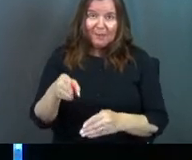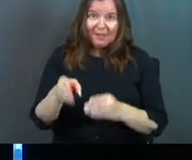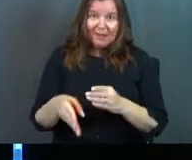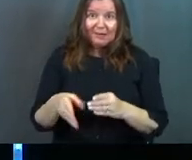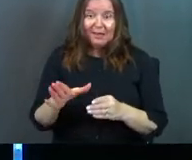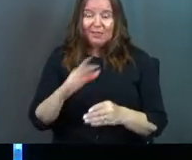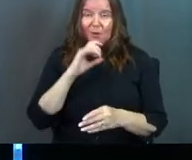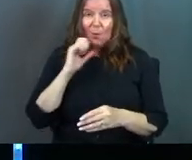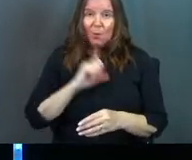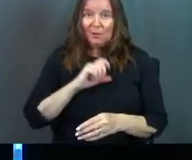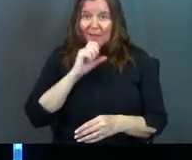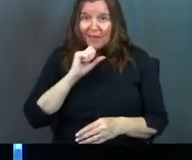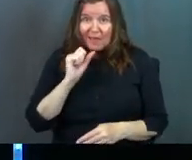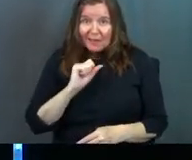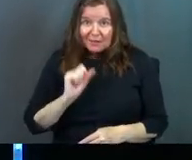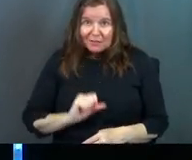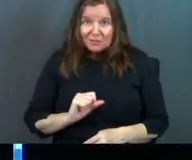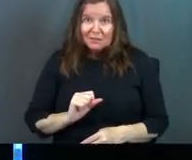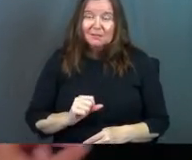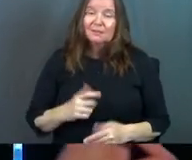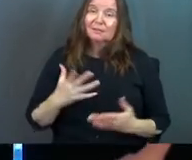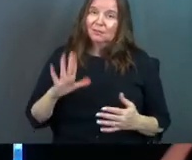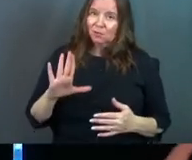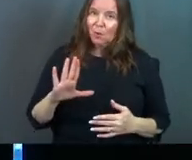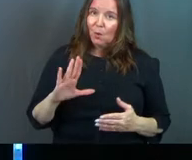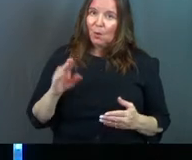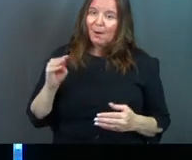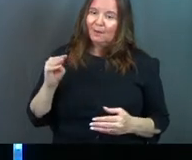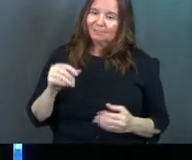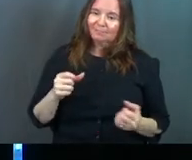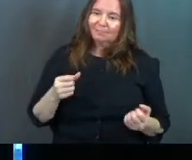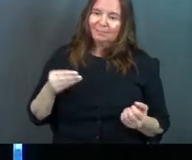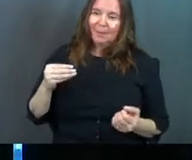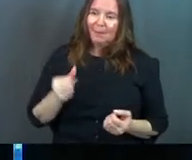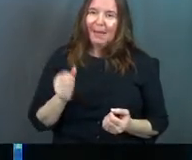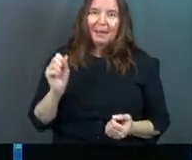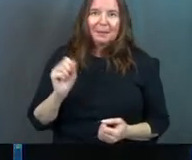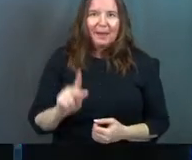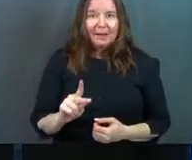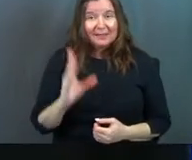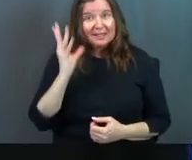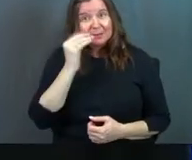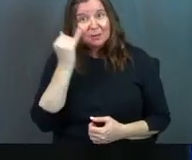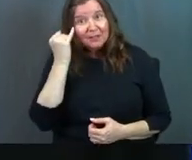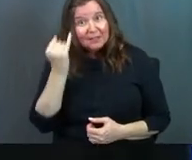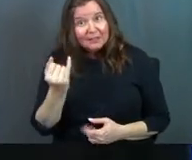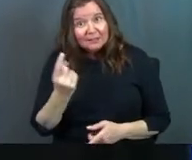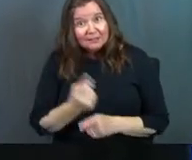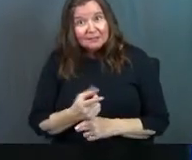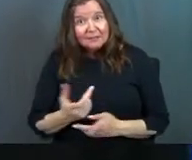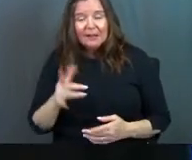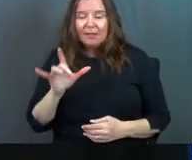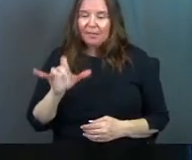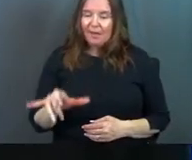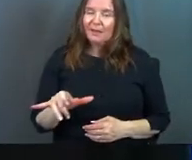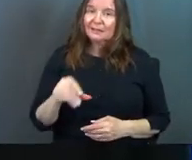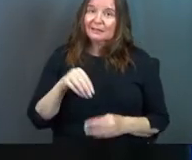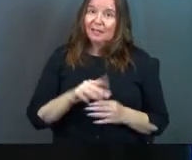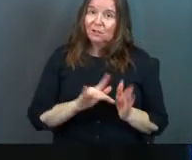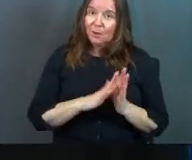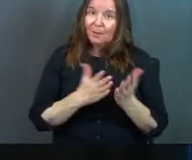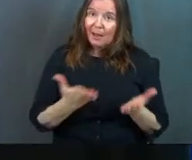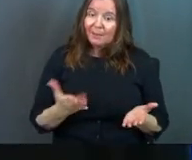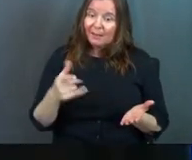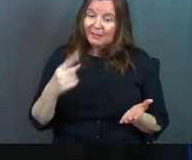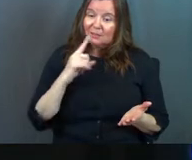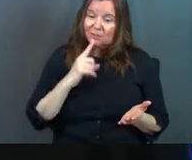in their old age, you're repaying. Isn't that a beautiful idea? That's in your